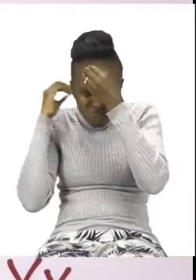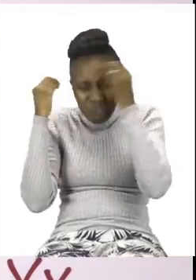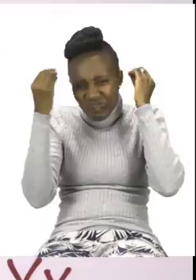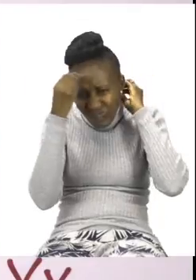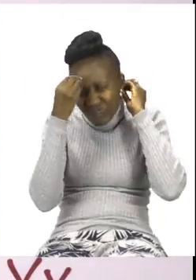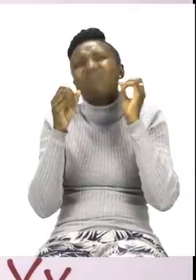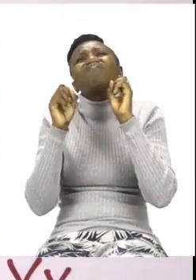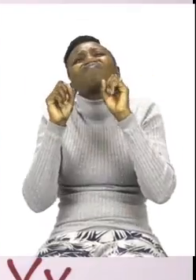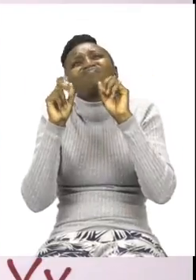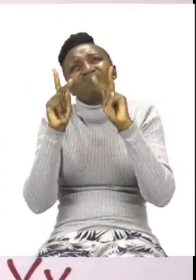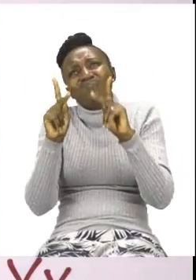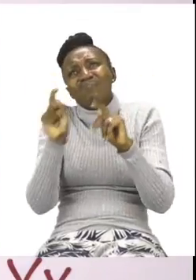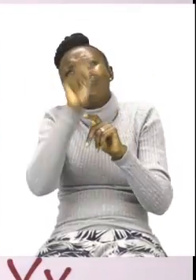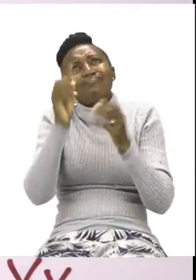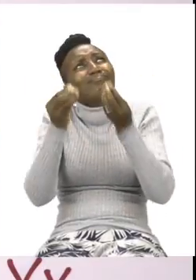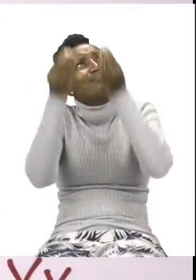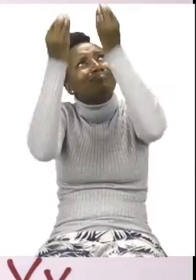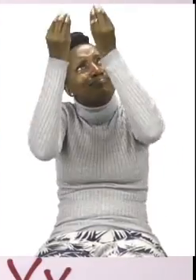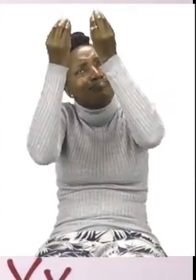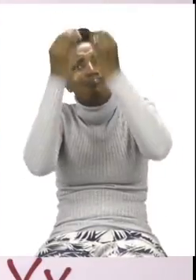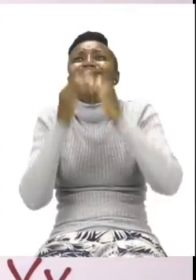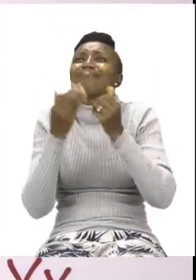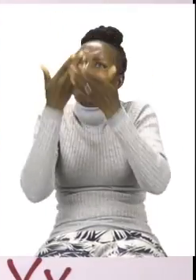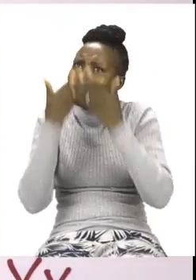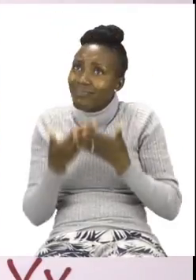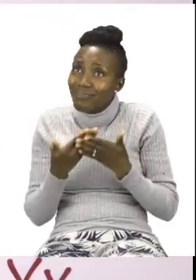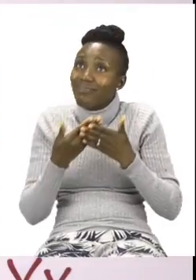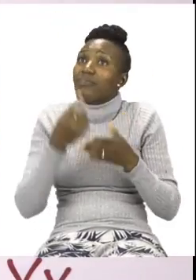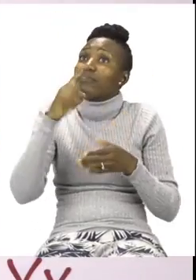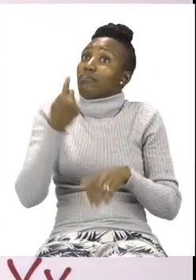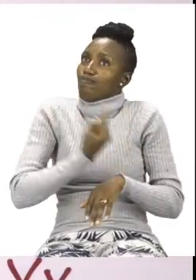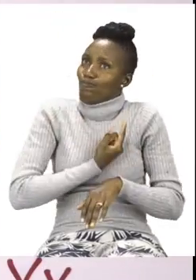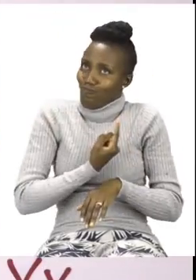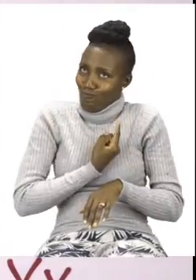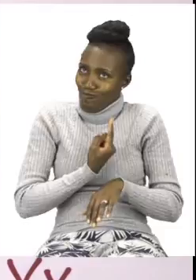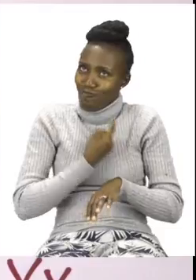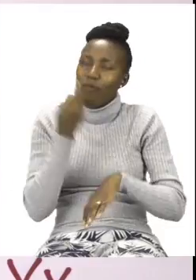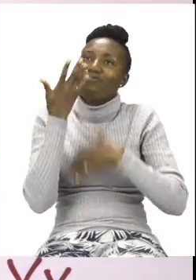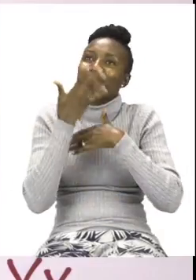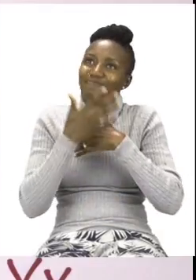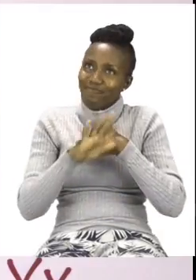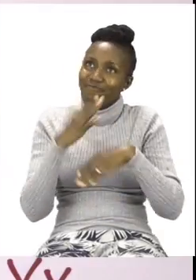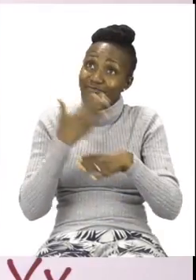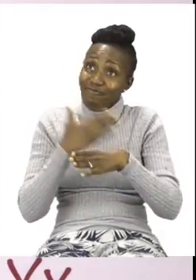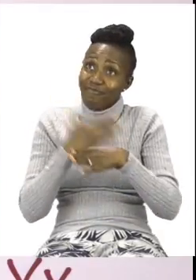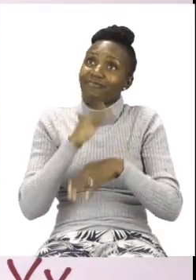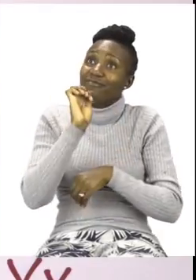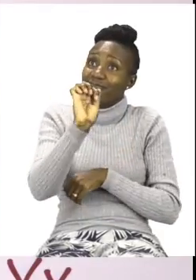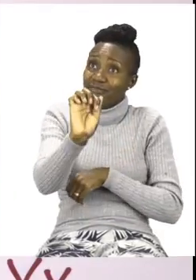okay. You can always ask an adult for help. But just make sure you finish your work by yourself.